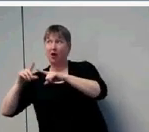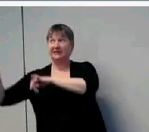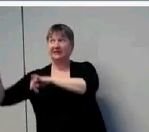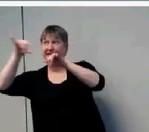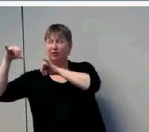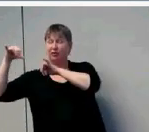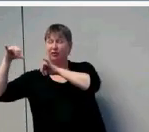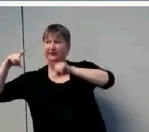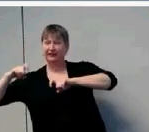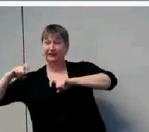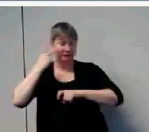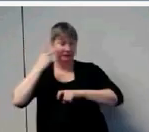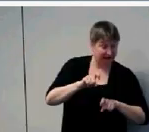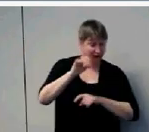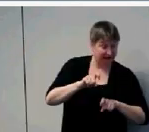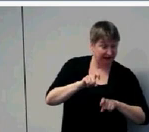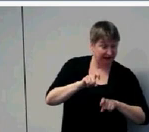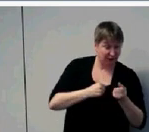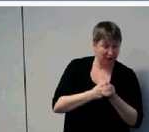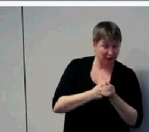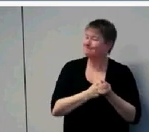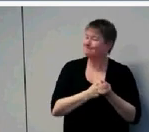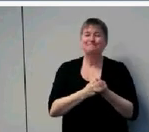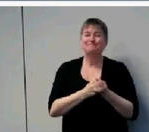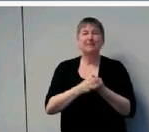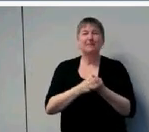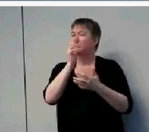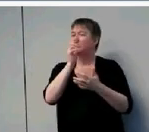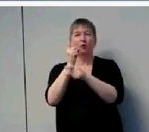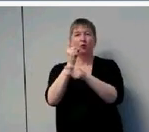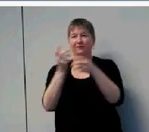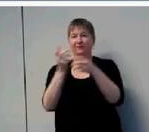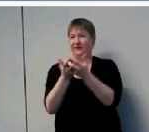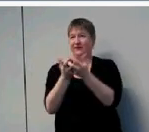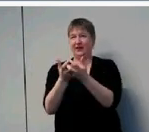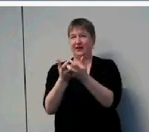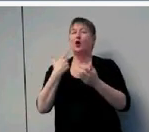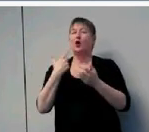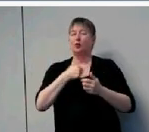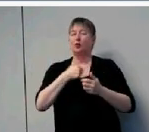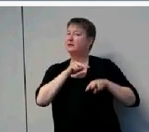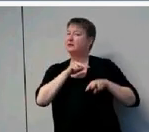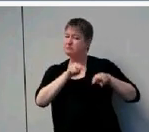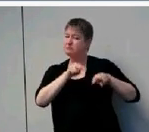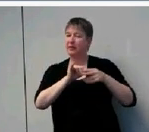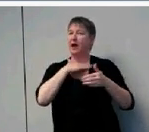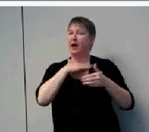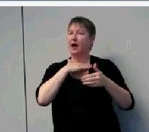theme is we need to be vigilant with these children and ensure they're getting the support they need.